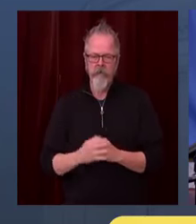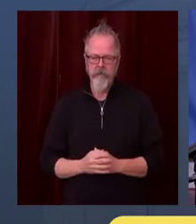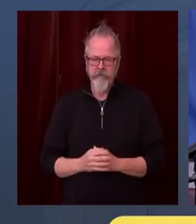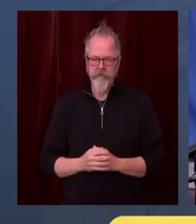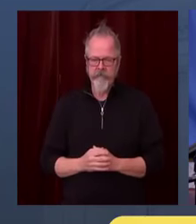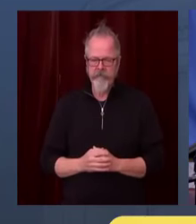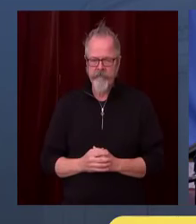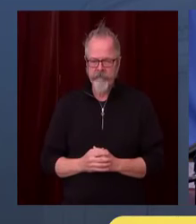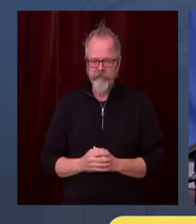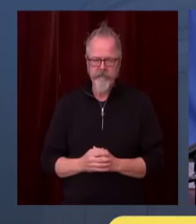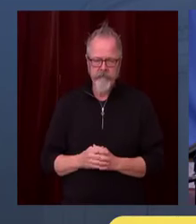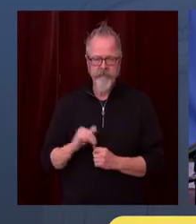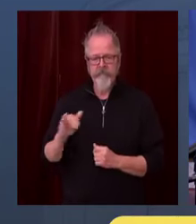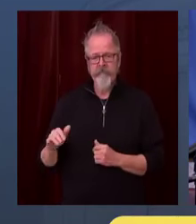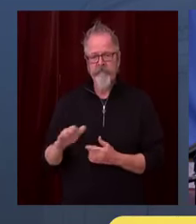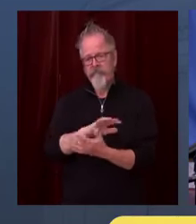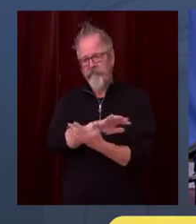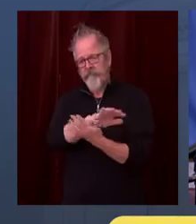Monday.